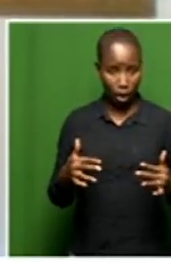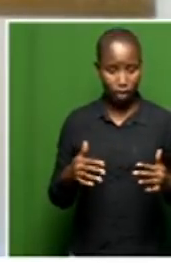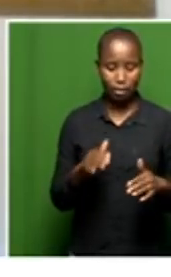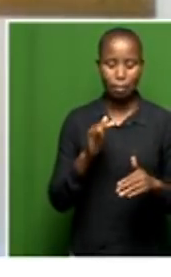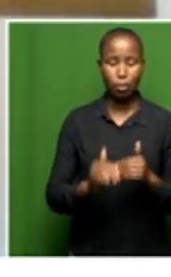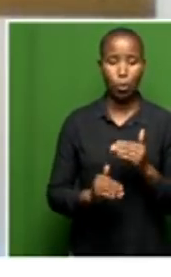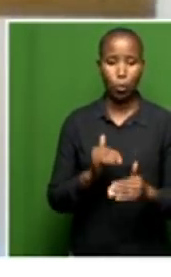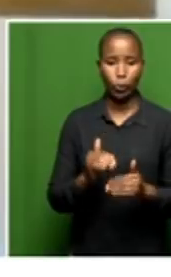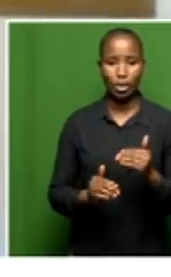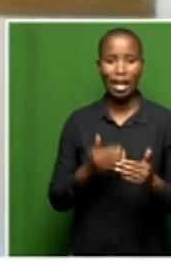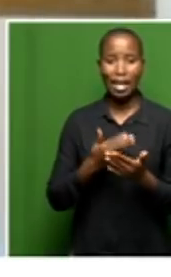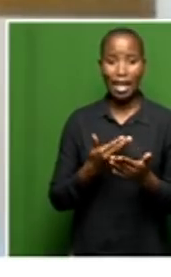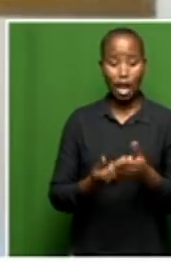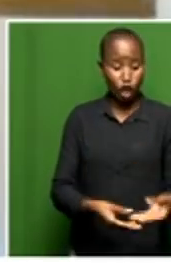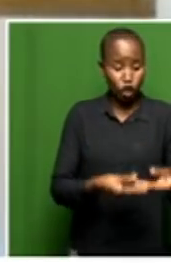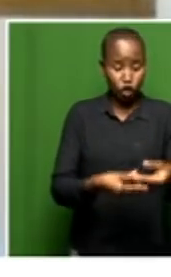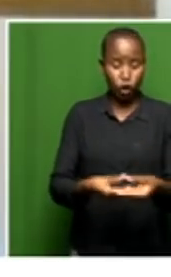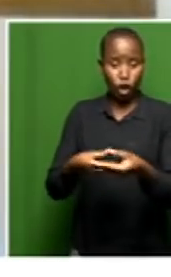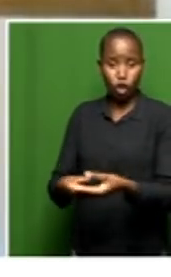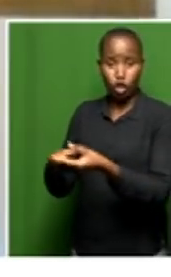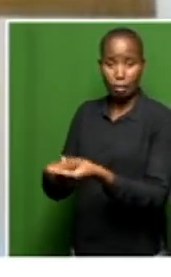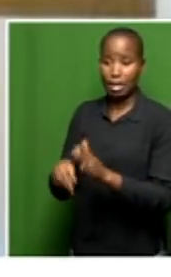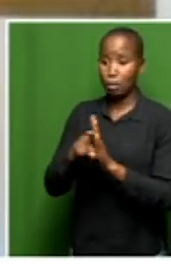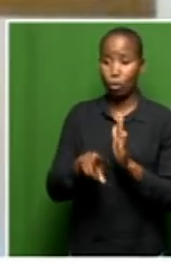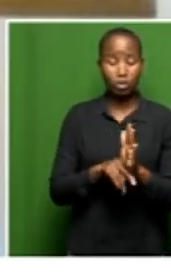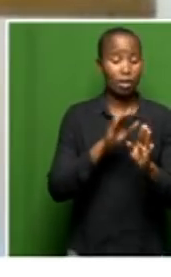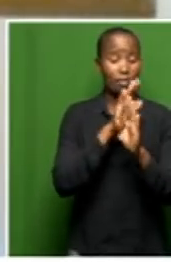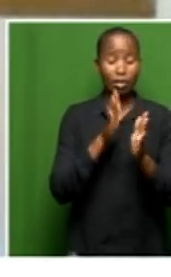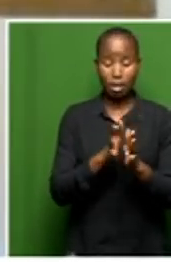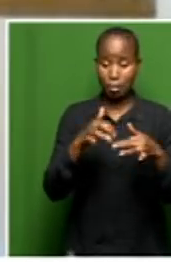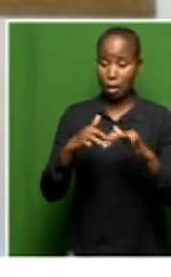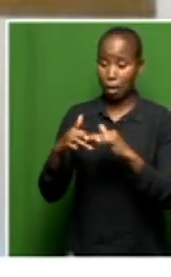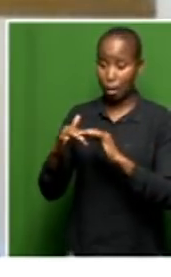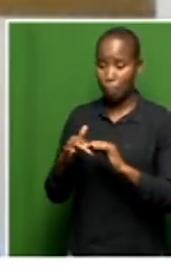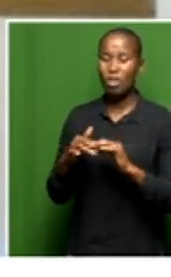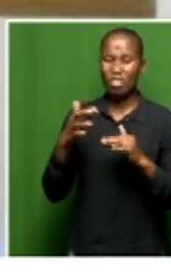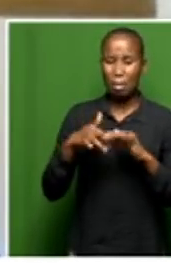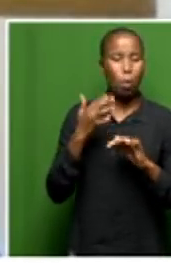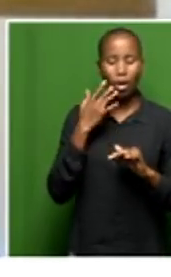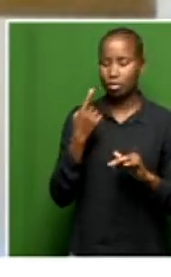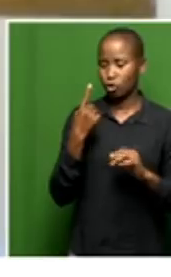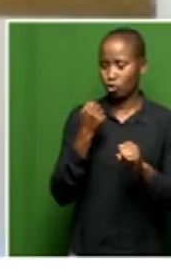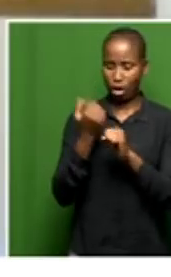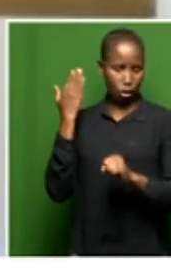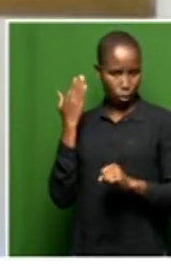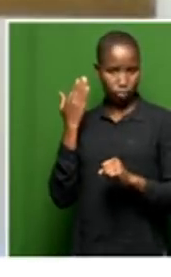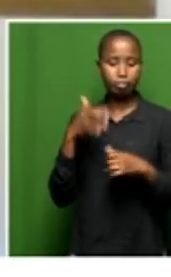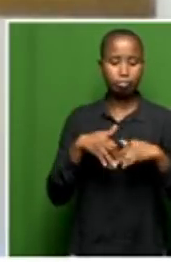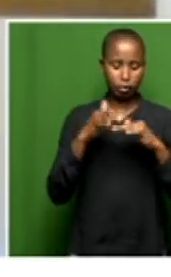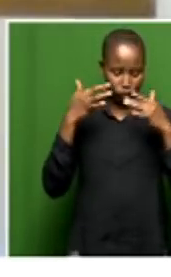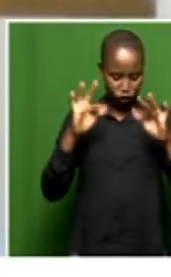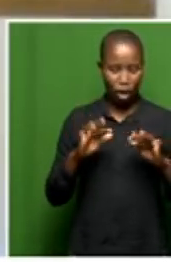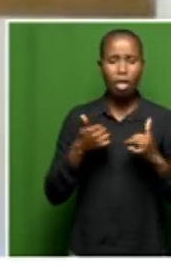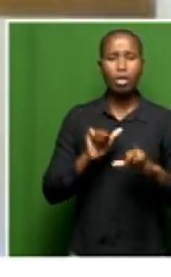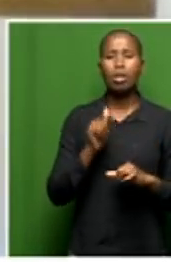process to get all of the documentation ready, and that is ready, that was ready almost a year ago, we then realised that the